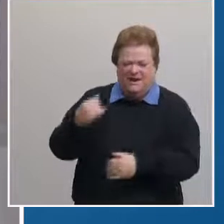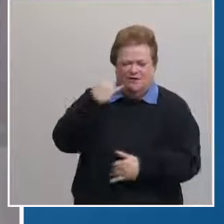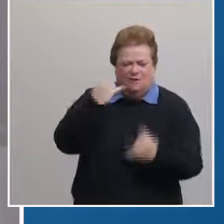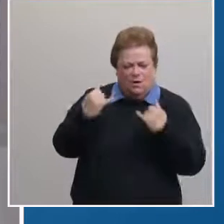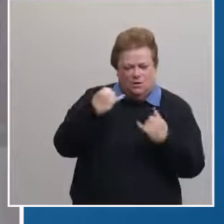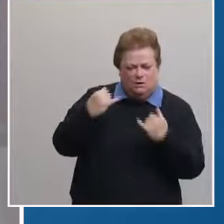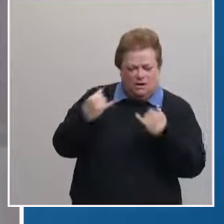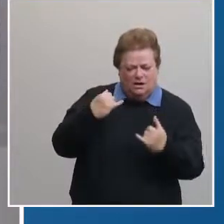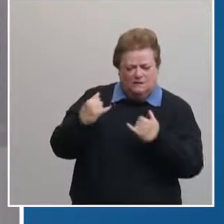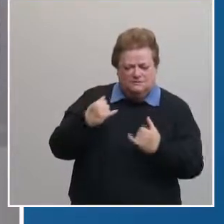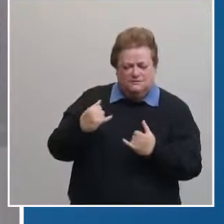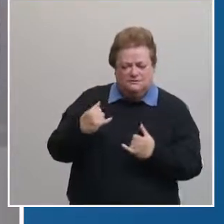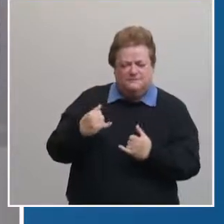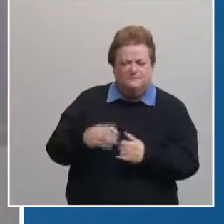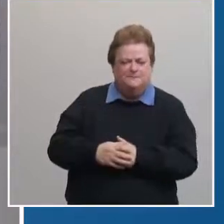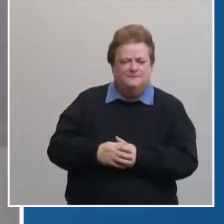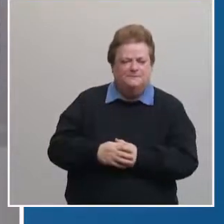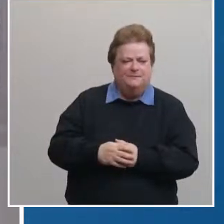continued calls